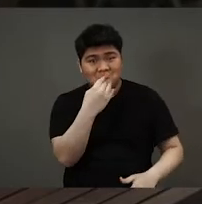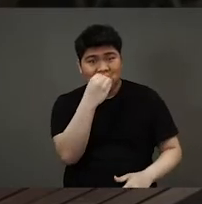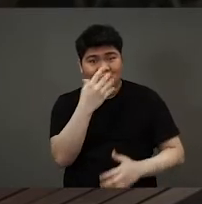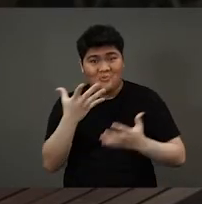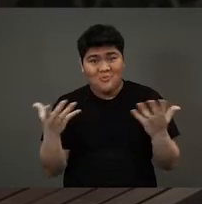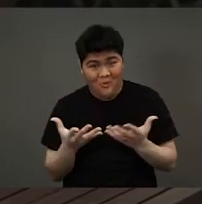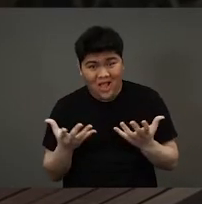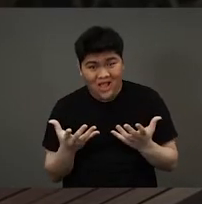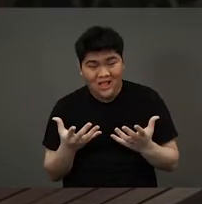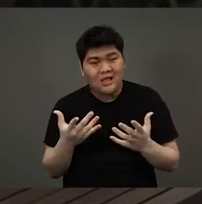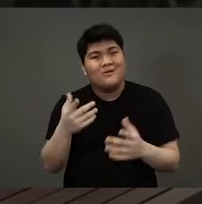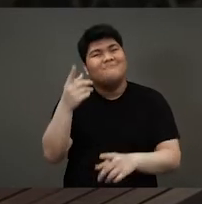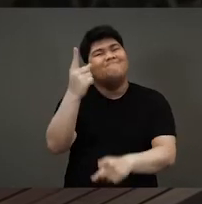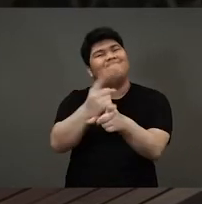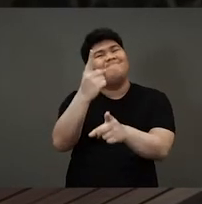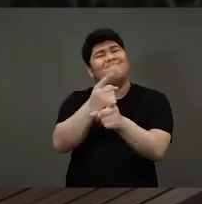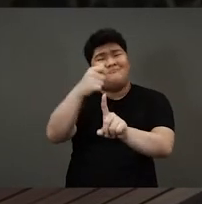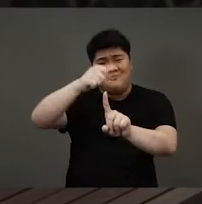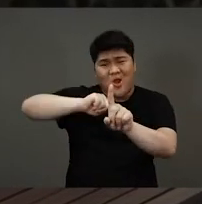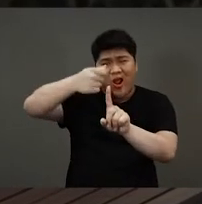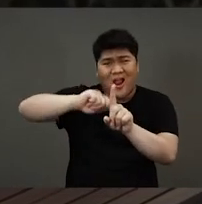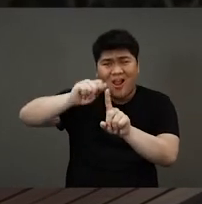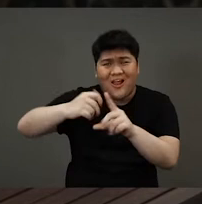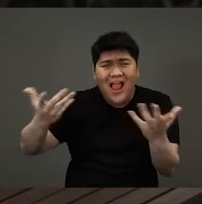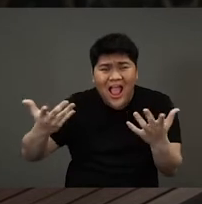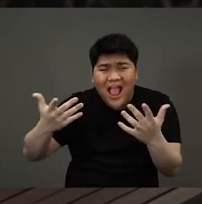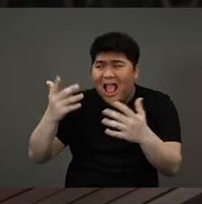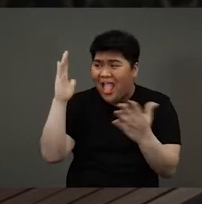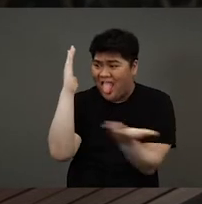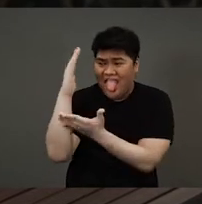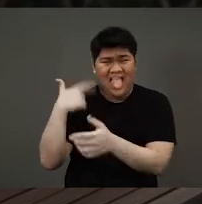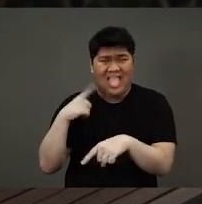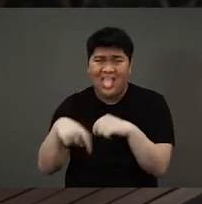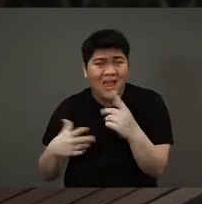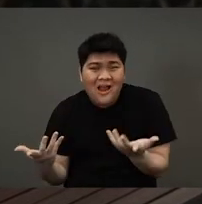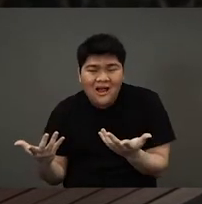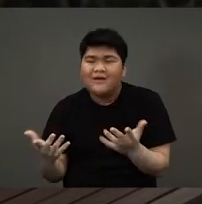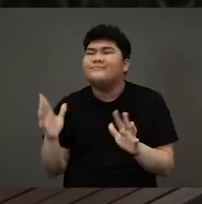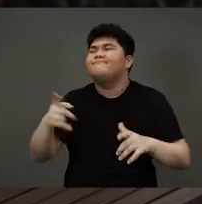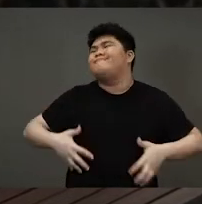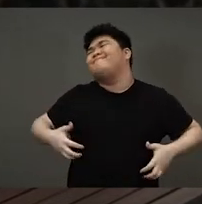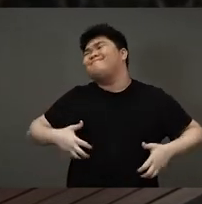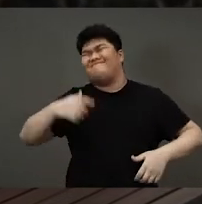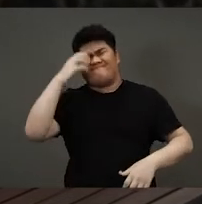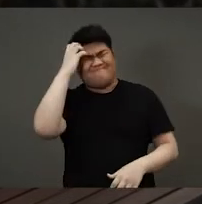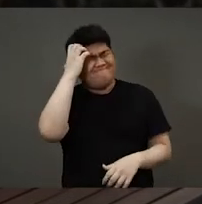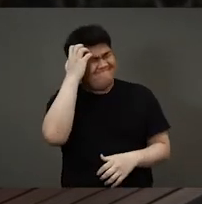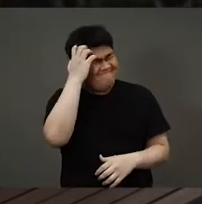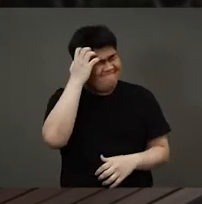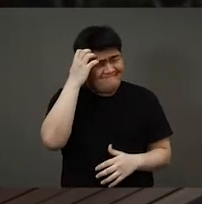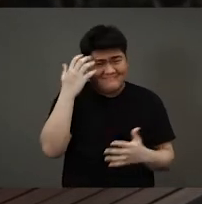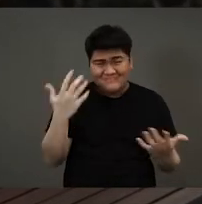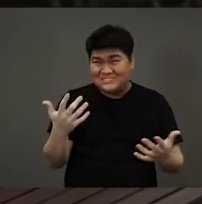What's monkey's favourite fruit? Bananas, of course. How could he cut them down? Monkey began to scratch his head